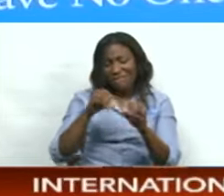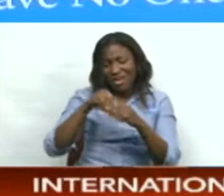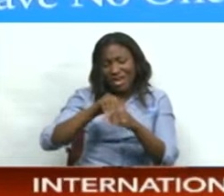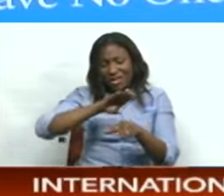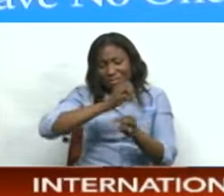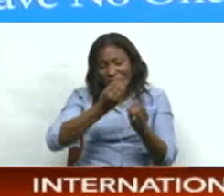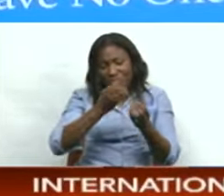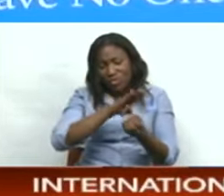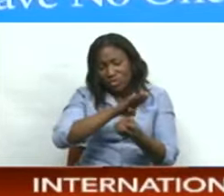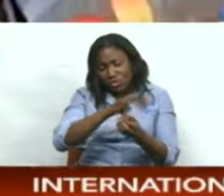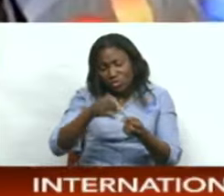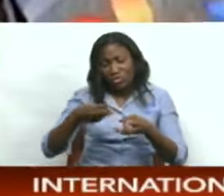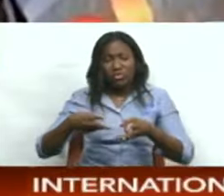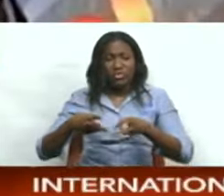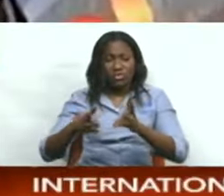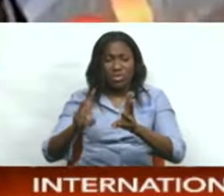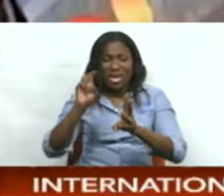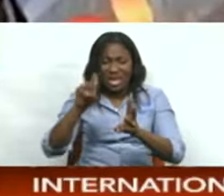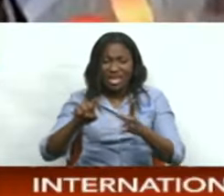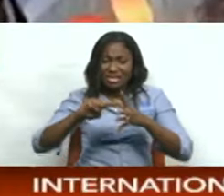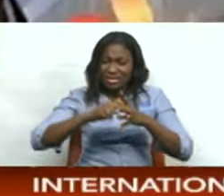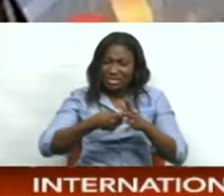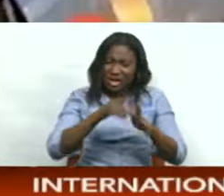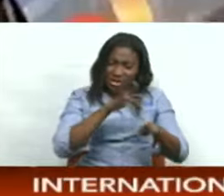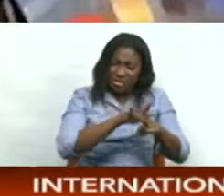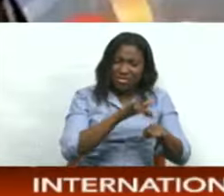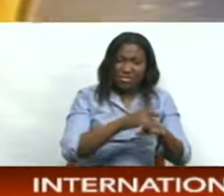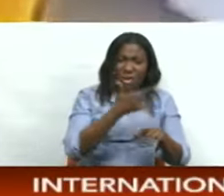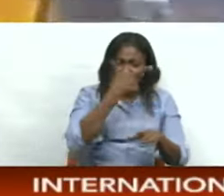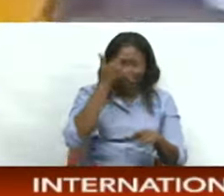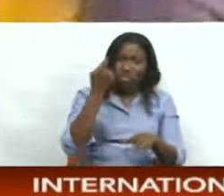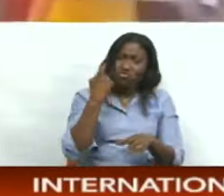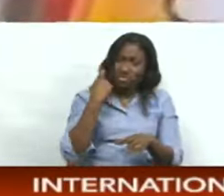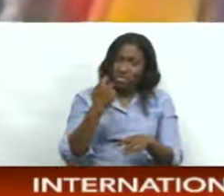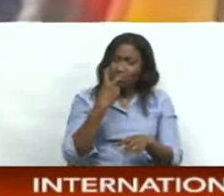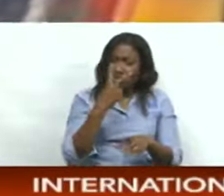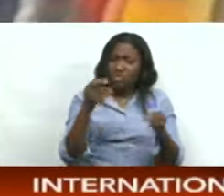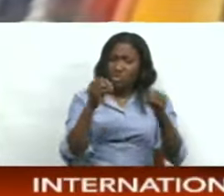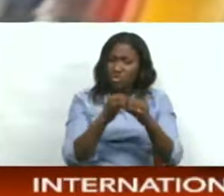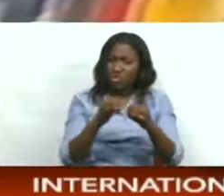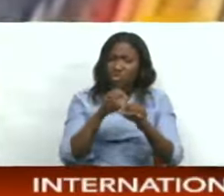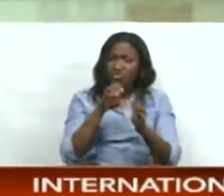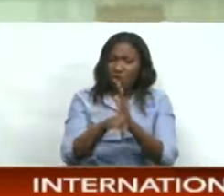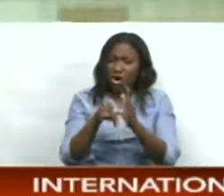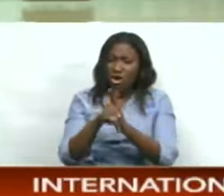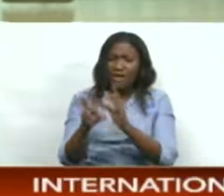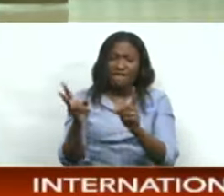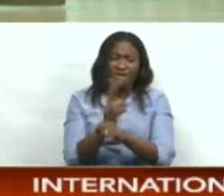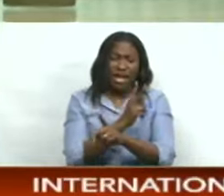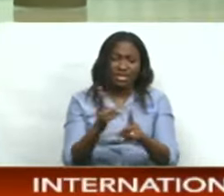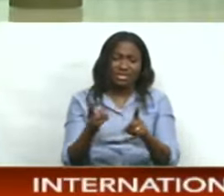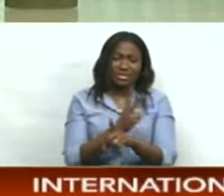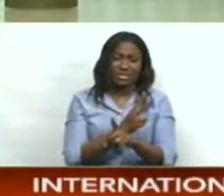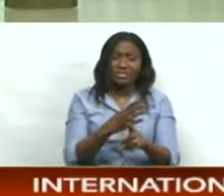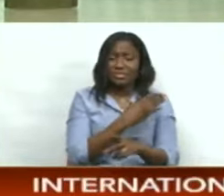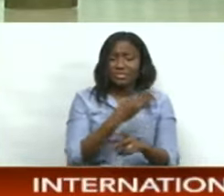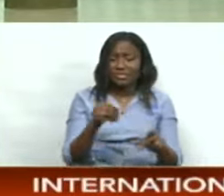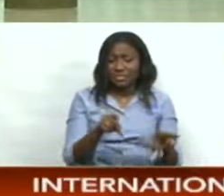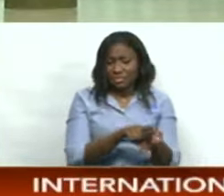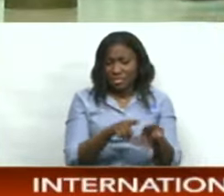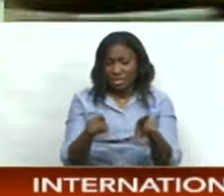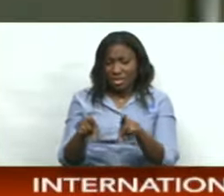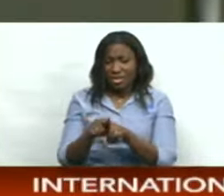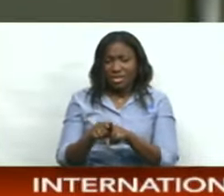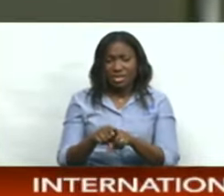earlier on. In recent years, country has been grappling with high levels of crime and violence. Interestingly, has been the